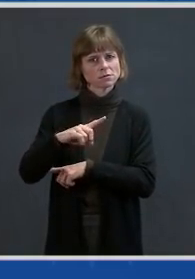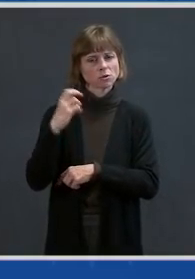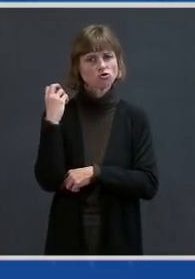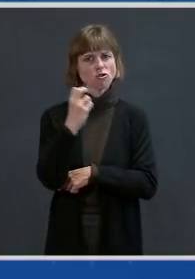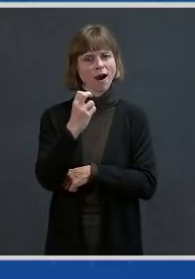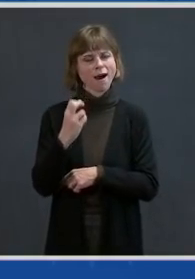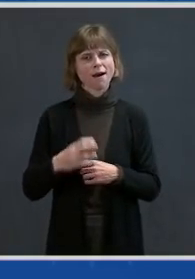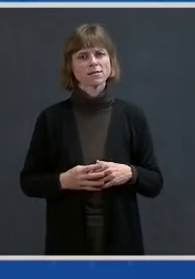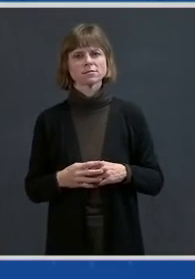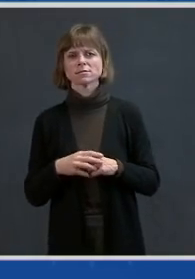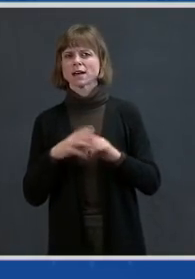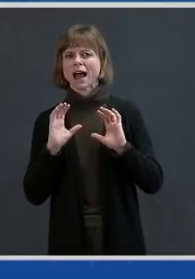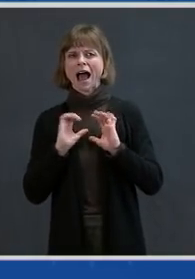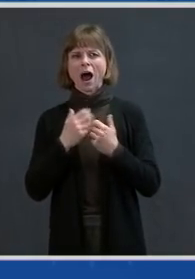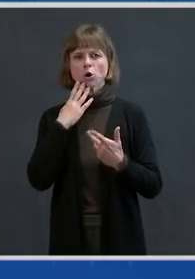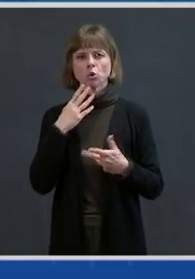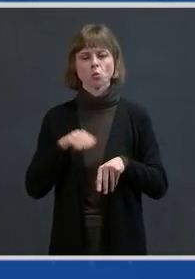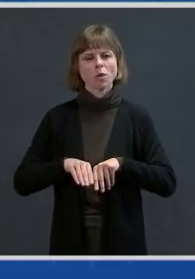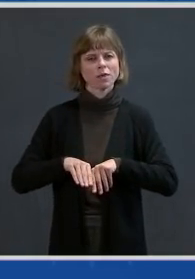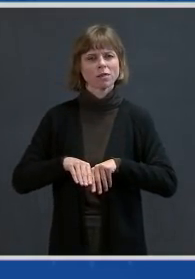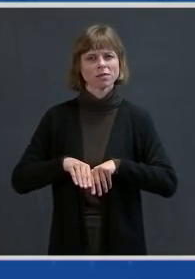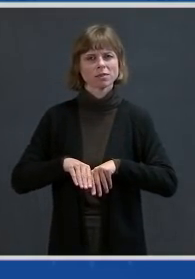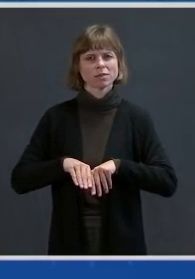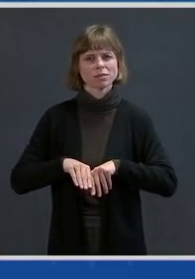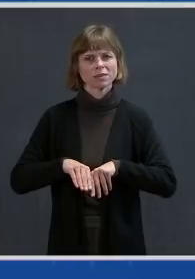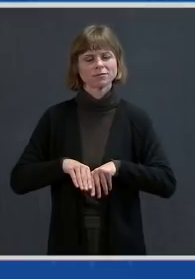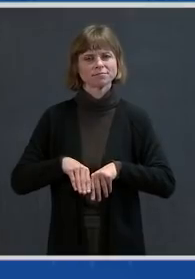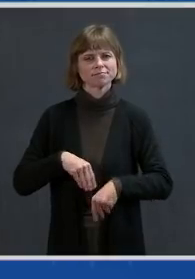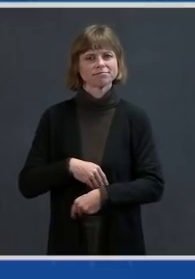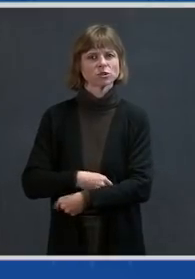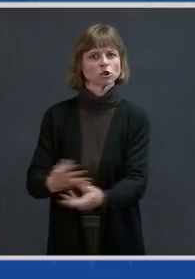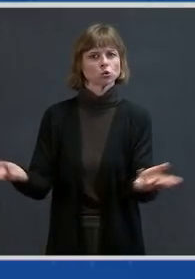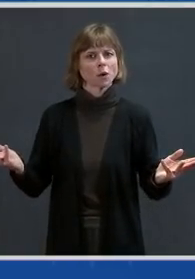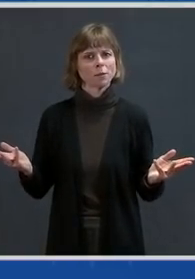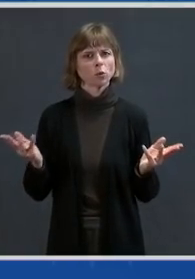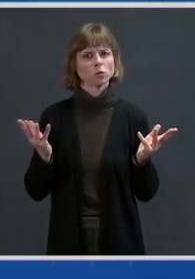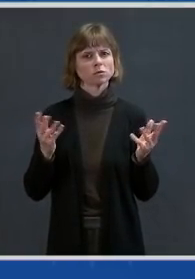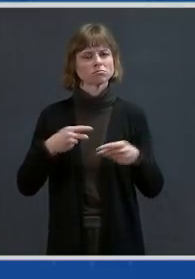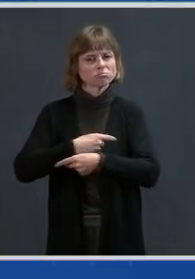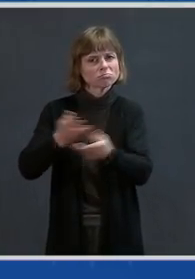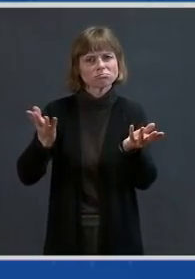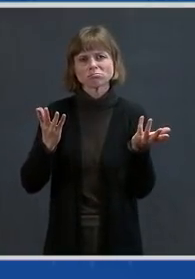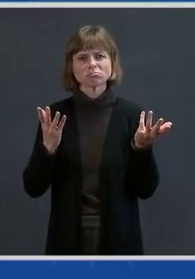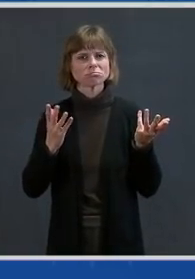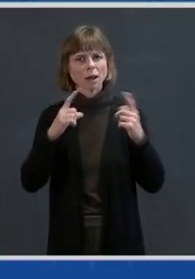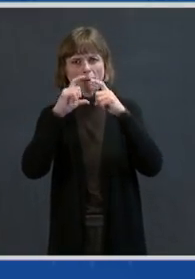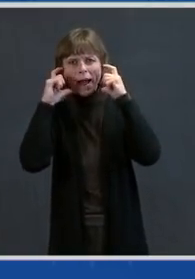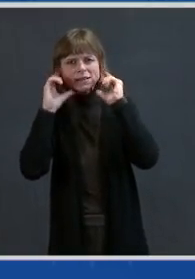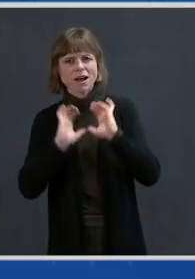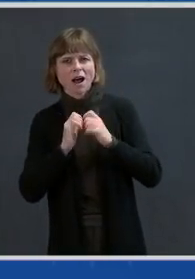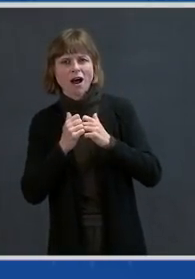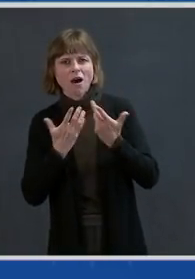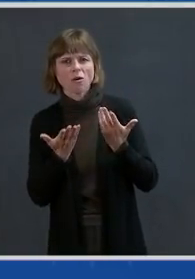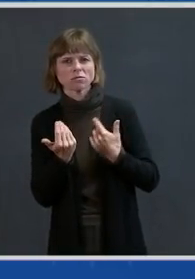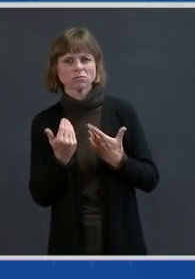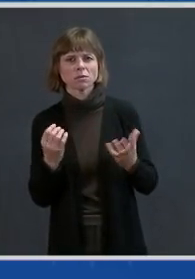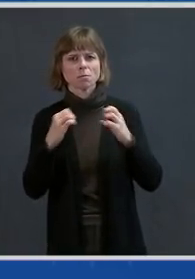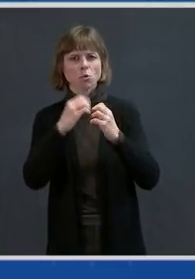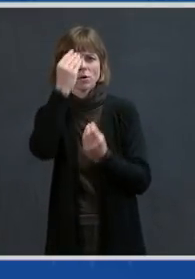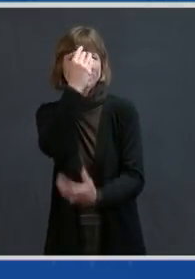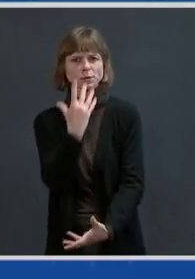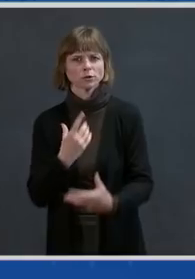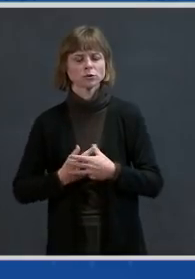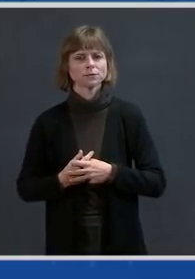these masks by Ford and the Gap? If you can just put a little bit more information out on that. Yeah. So thank you, Cheryl.